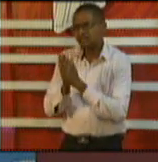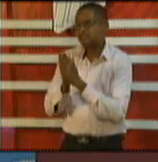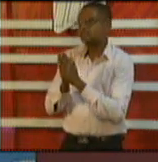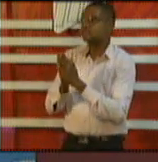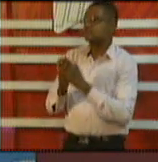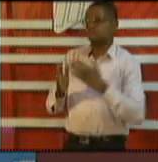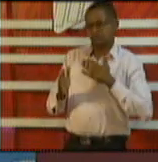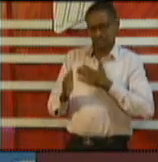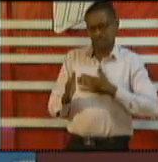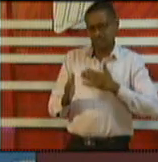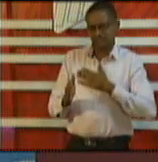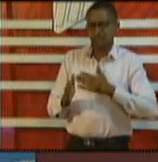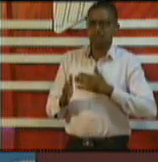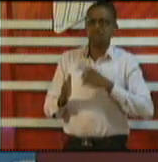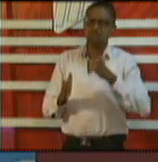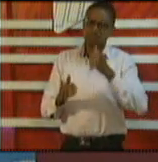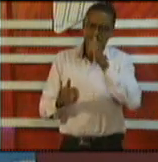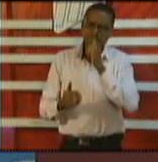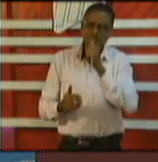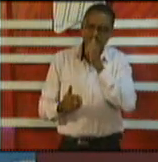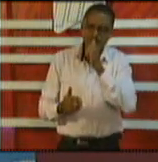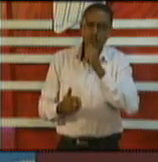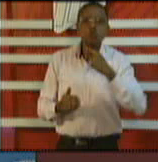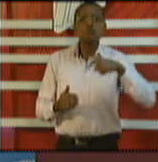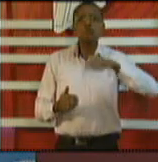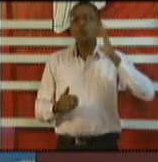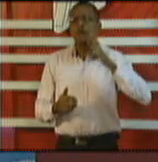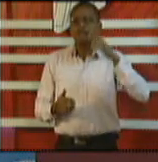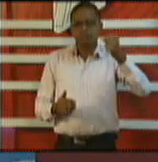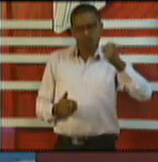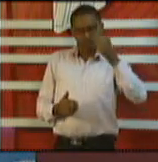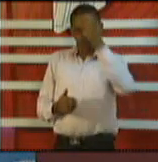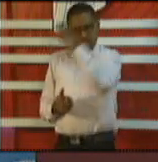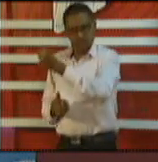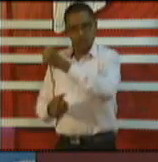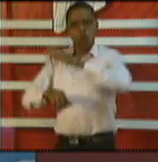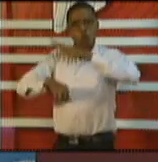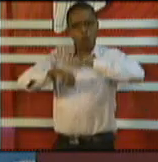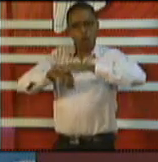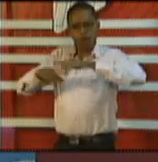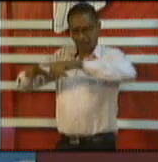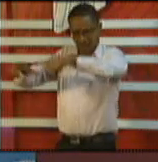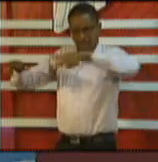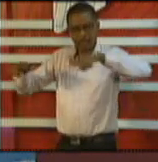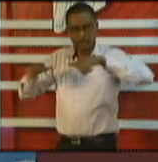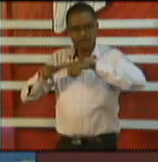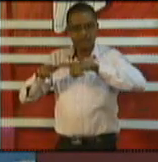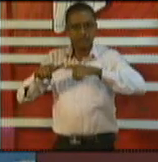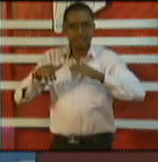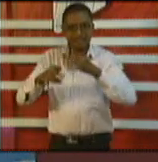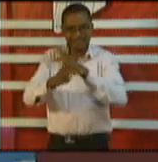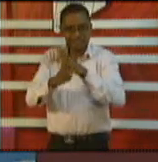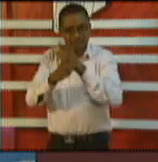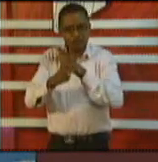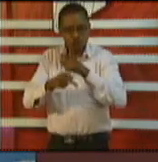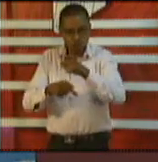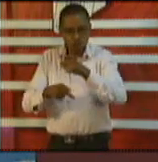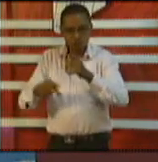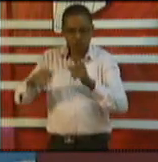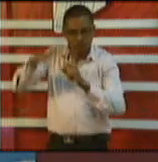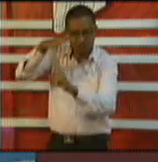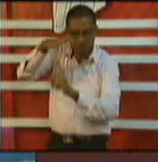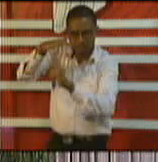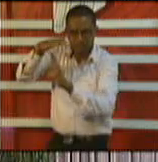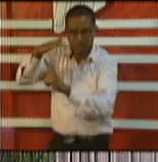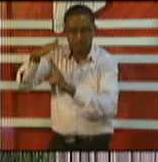on land we will test you within a couple days later on in week as soon as we get the results and they're all negative again they will be able to return to their families safely